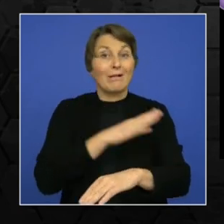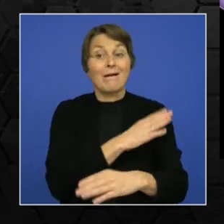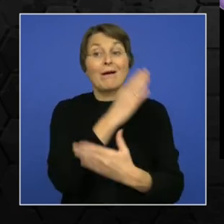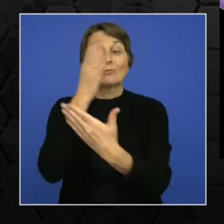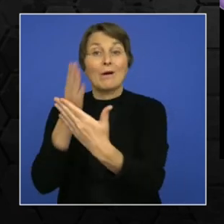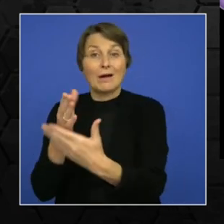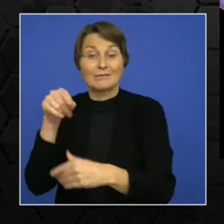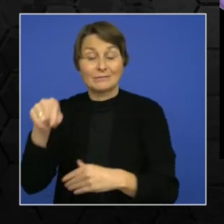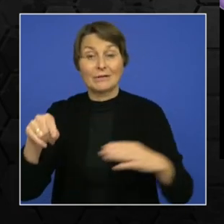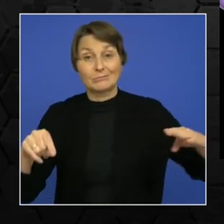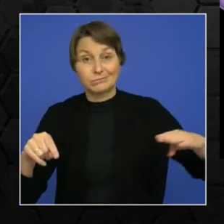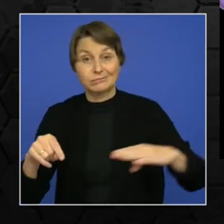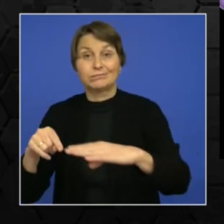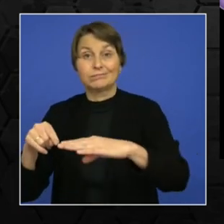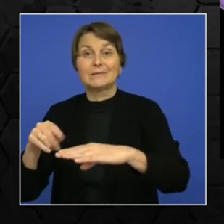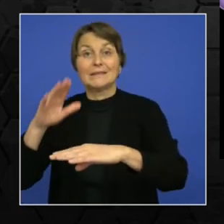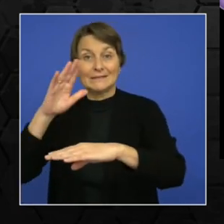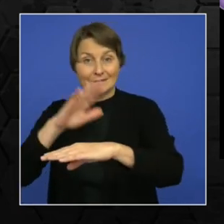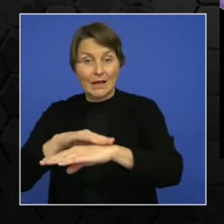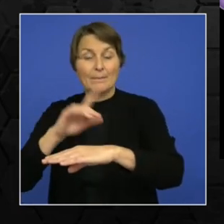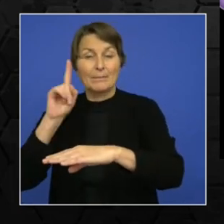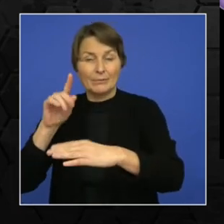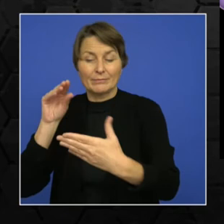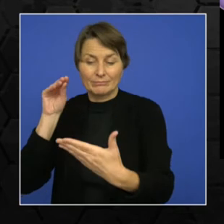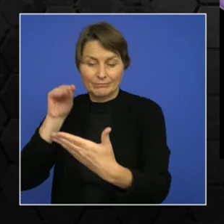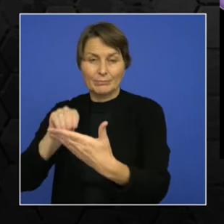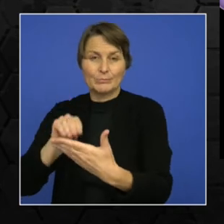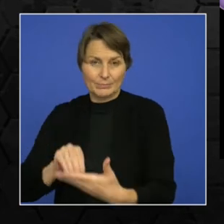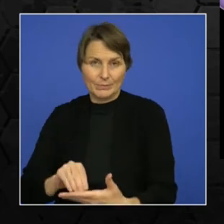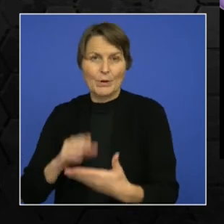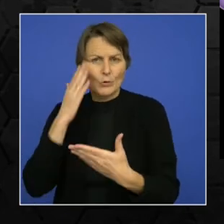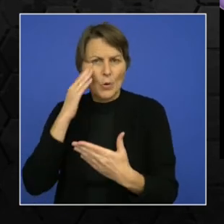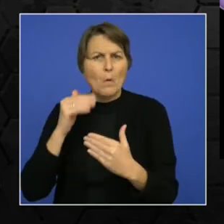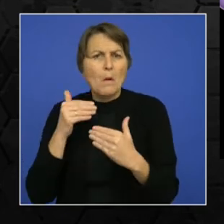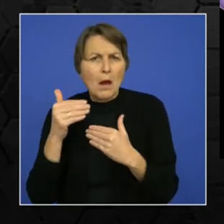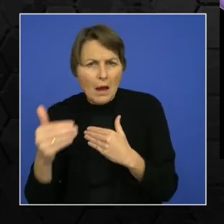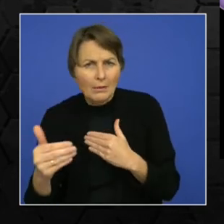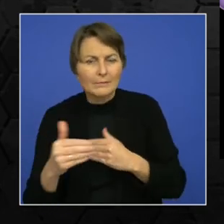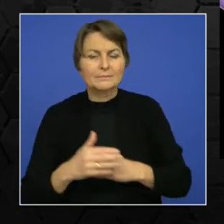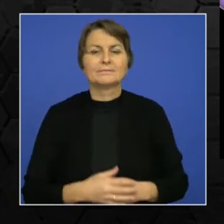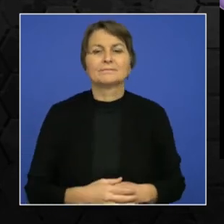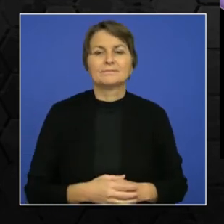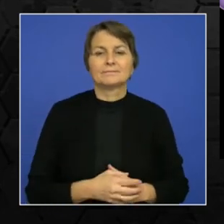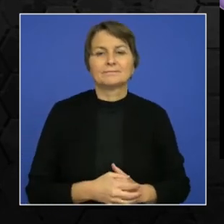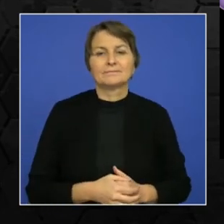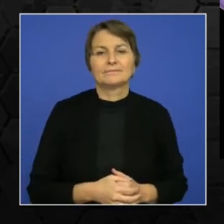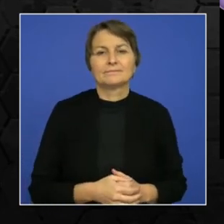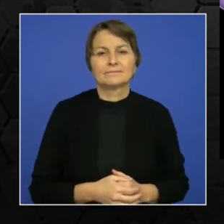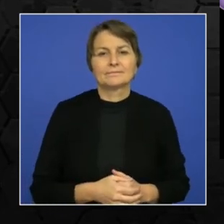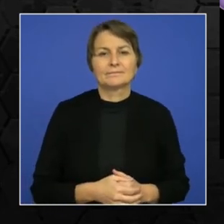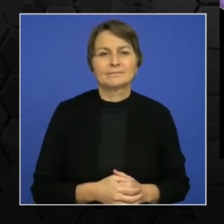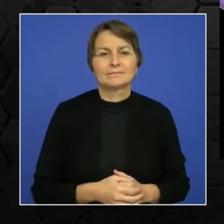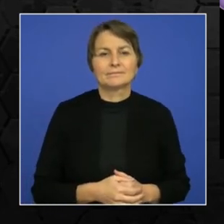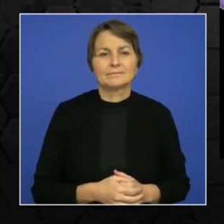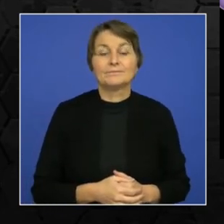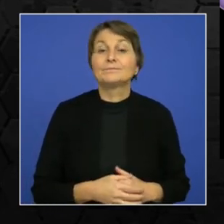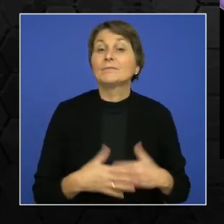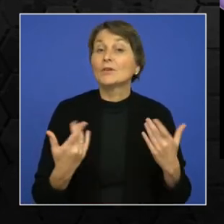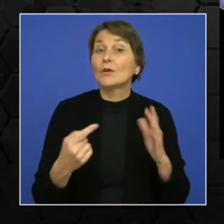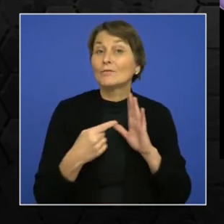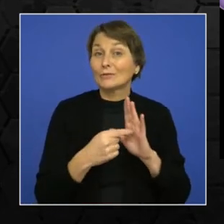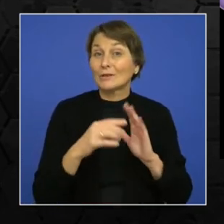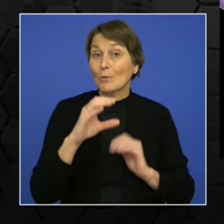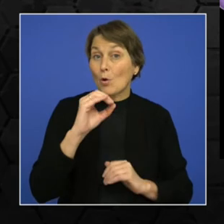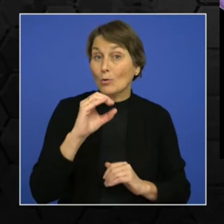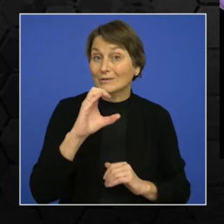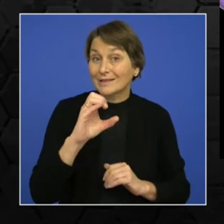metrics and enables passengers as well as fleet managers to exercise control over the operations. Image processing, OCR, text recognition